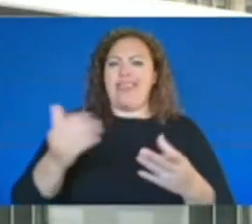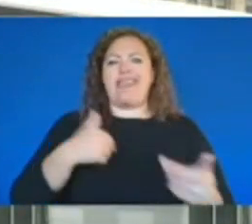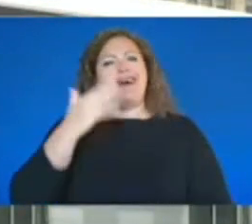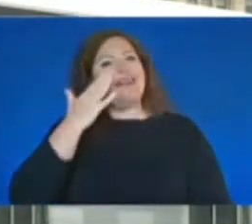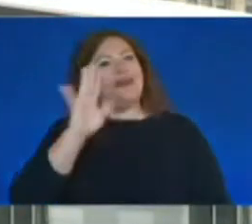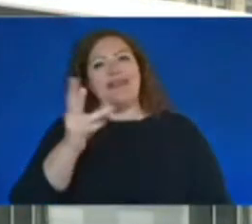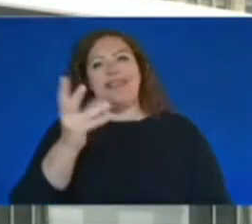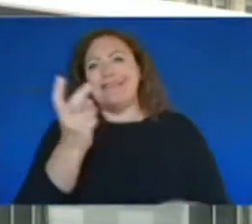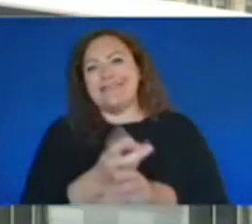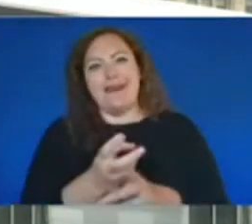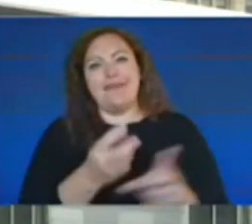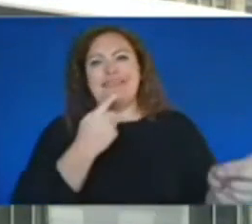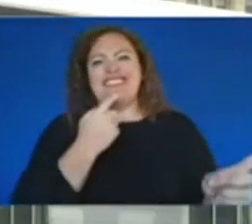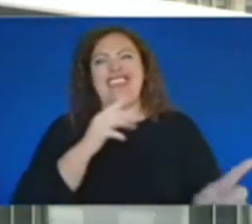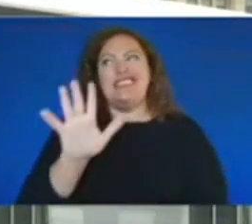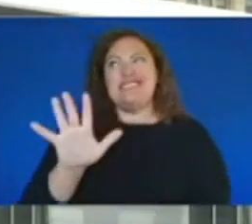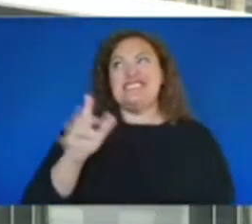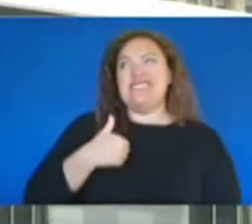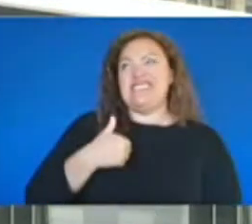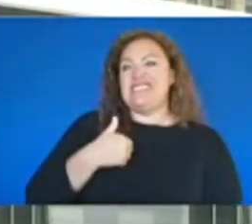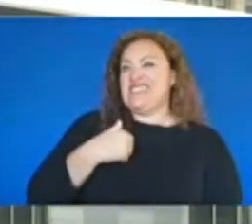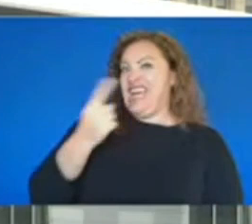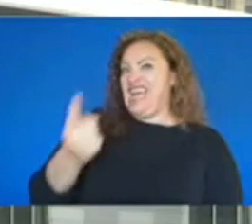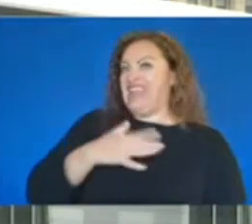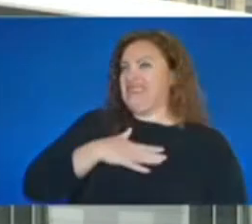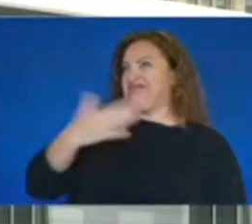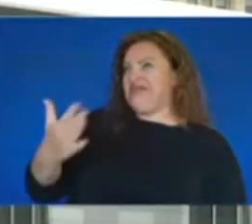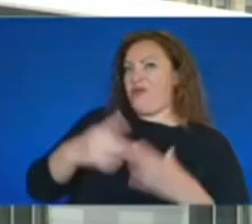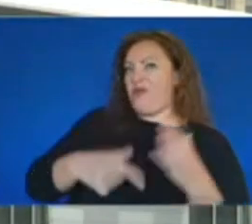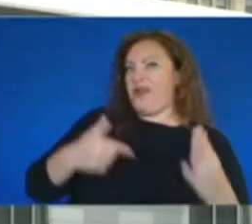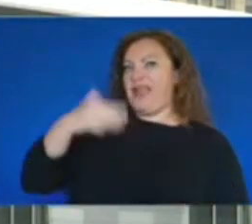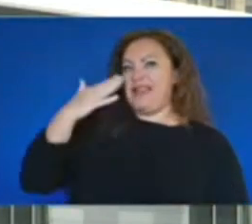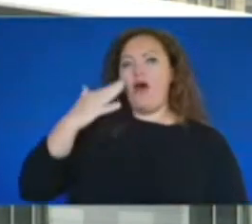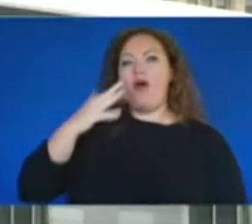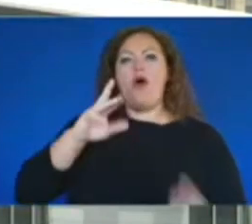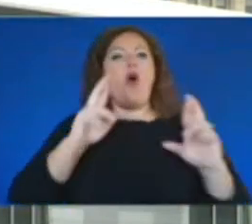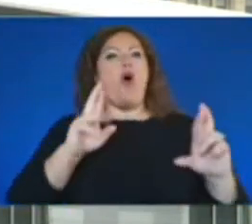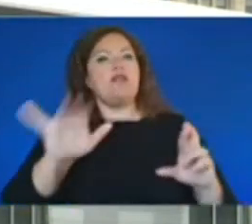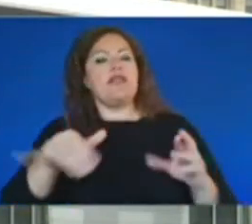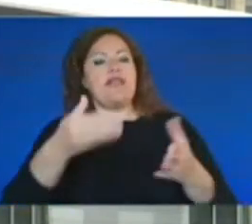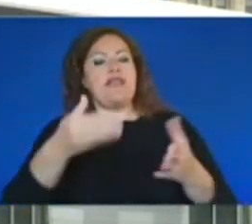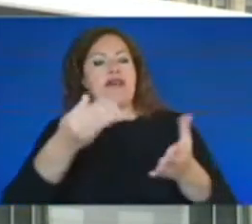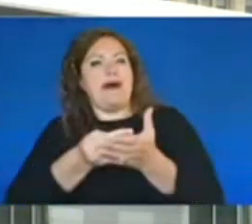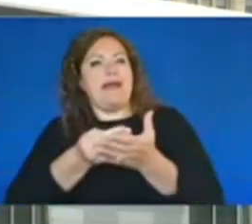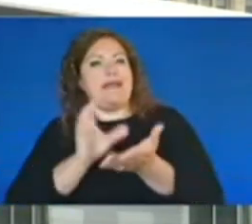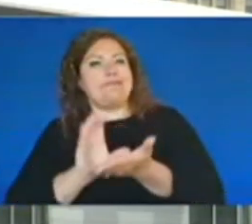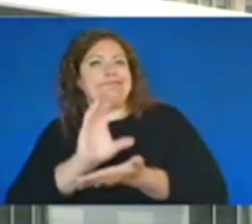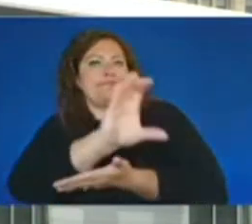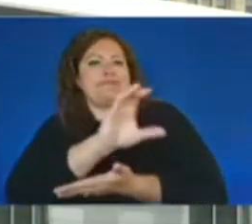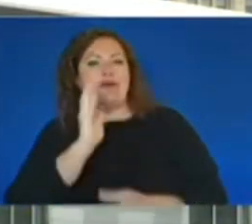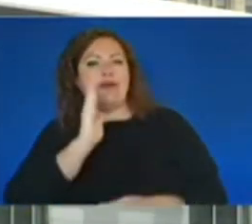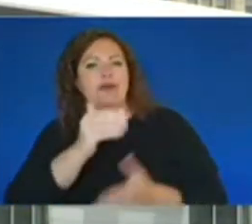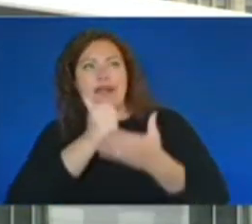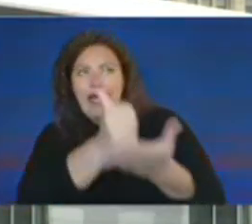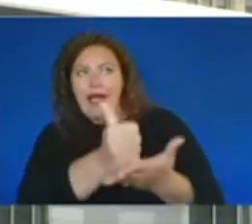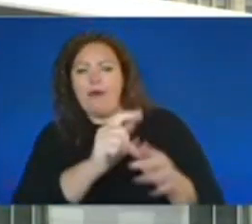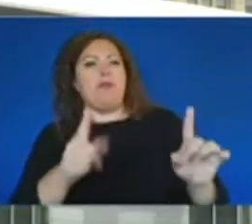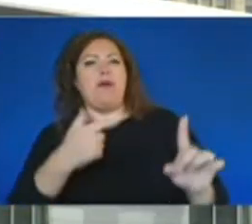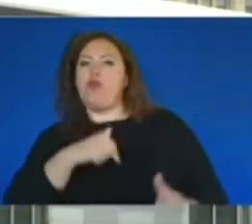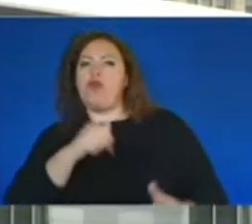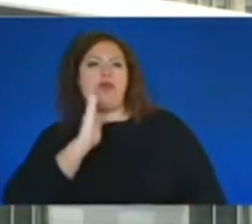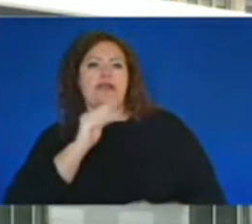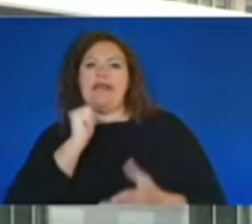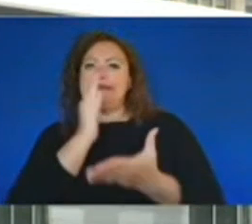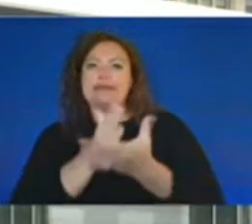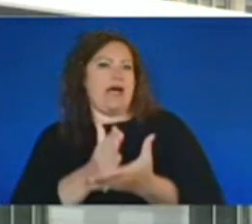about what I know. Hopefully the reward money helps. But we're not going to stop. We're going to follow up on every possible lead we have and continue to work to generate more until